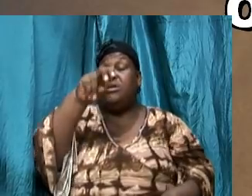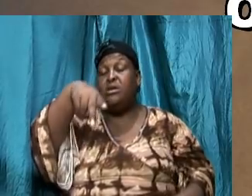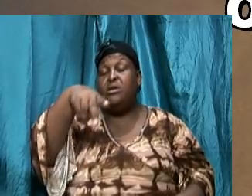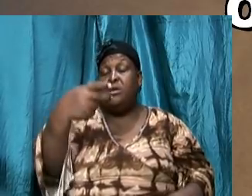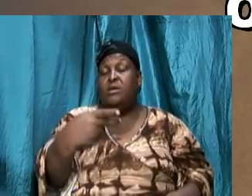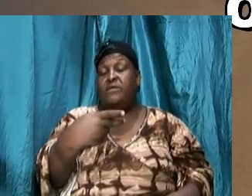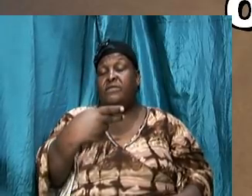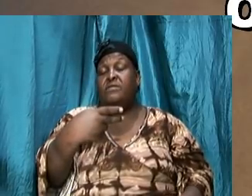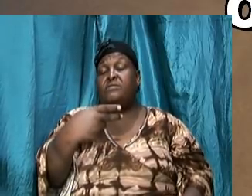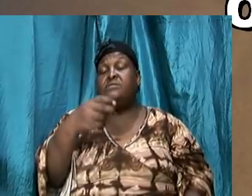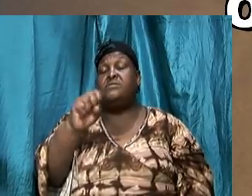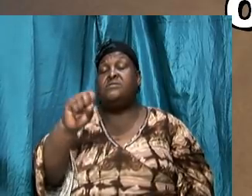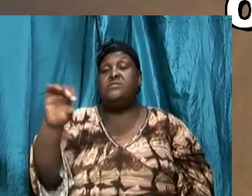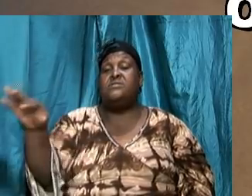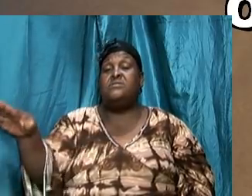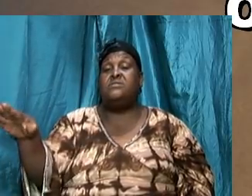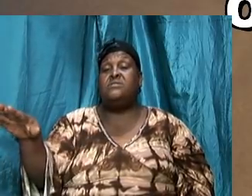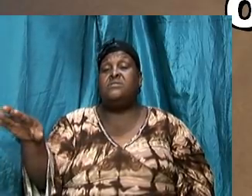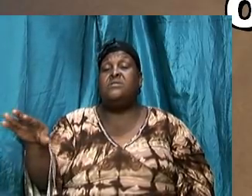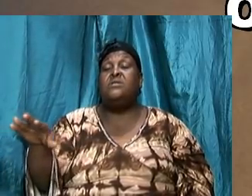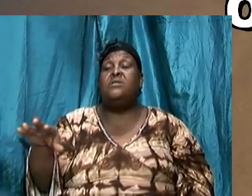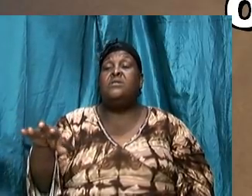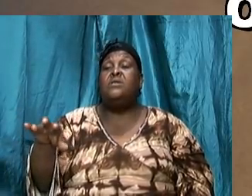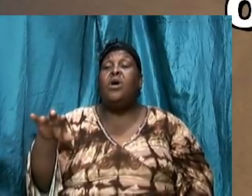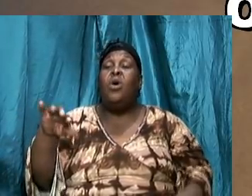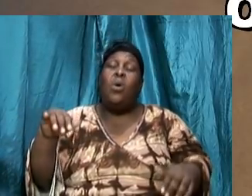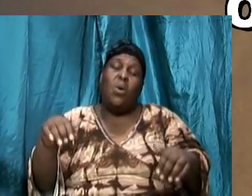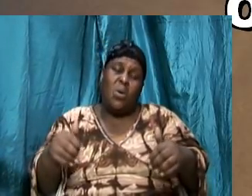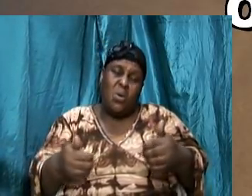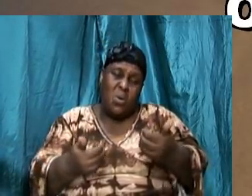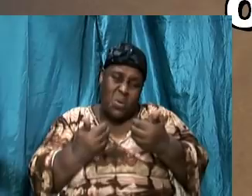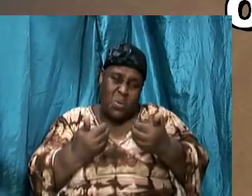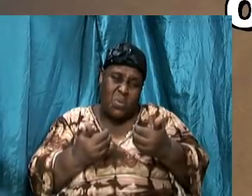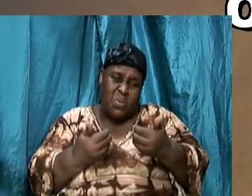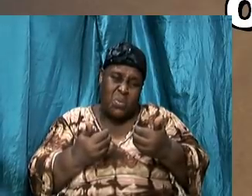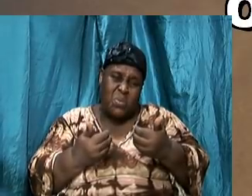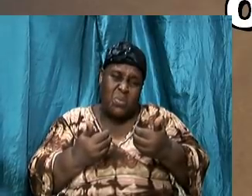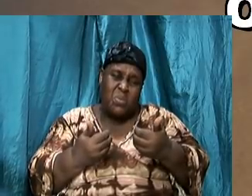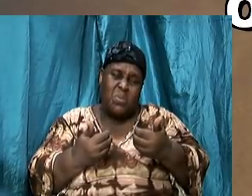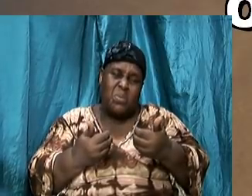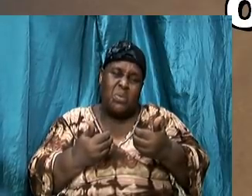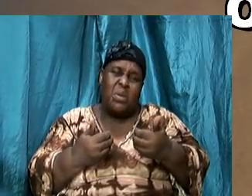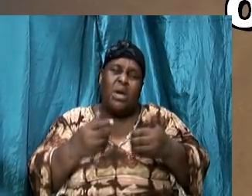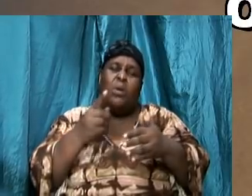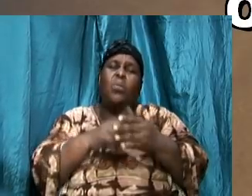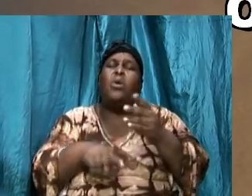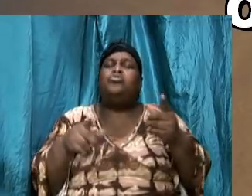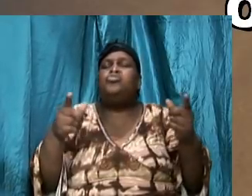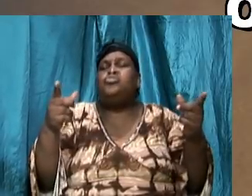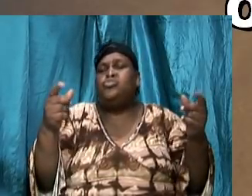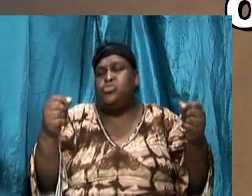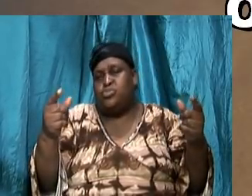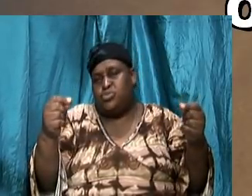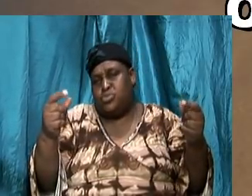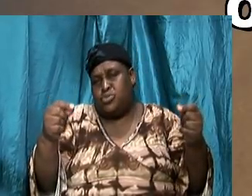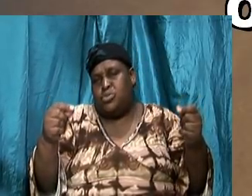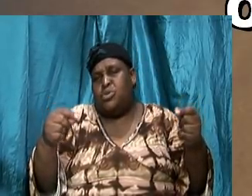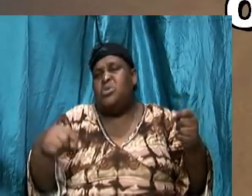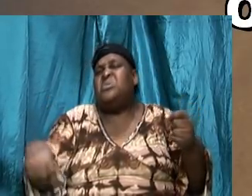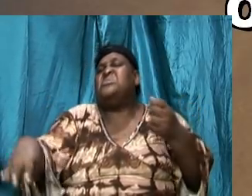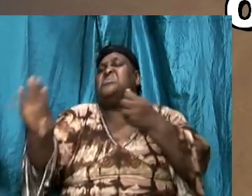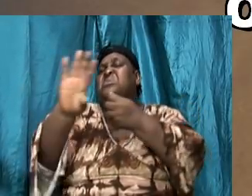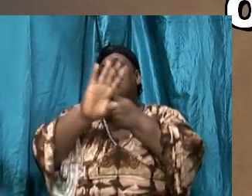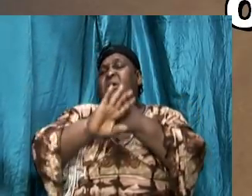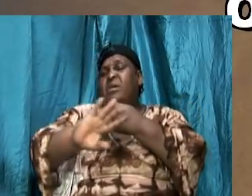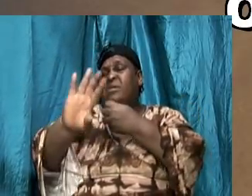mode of operation, the mode of operandi of Satan himself, the devil himself. So Paul